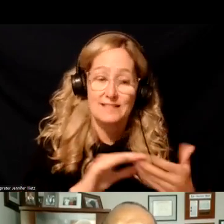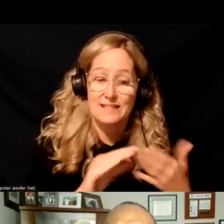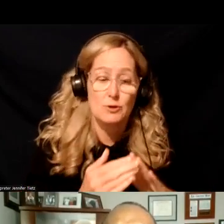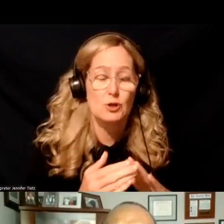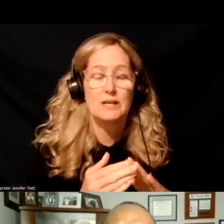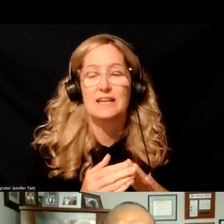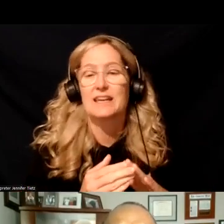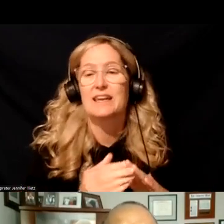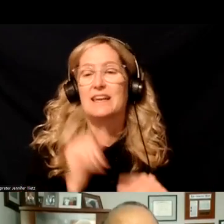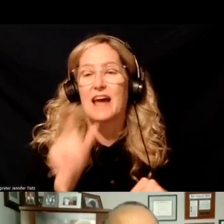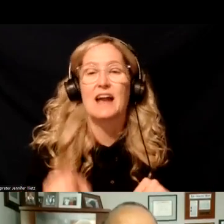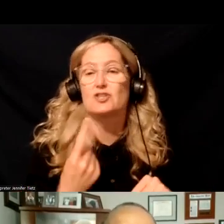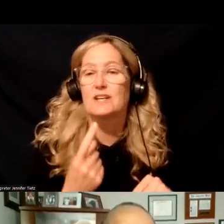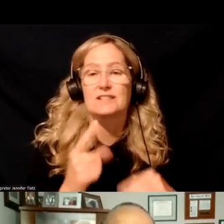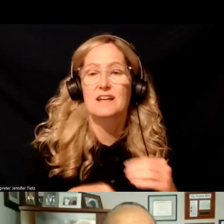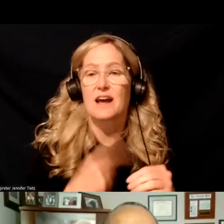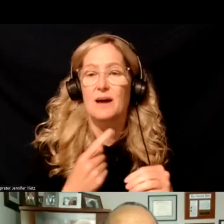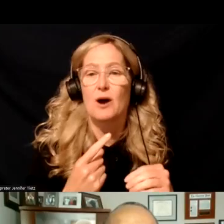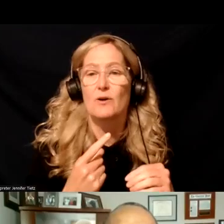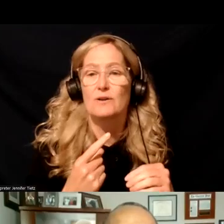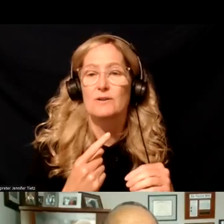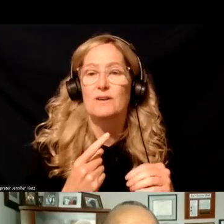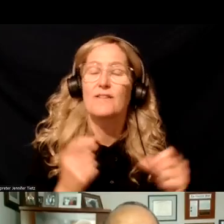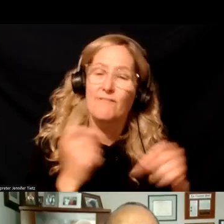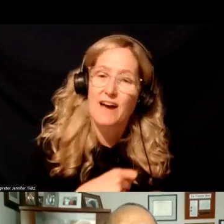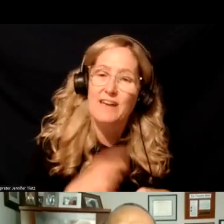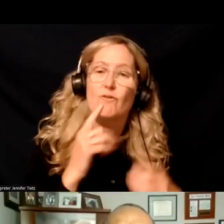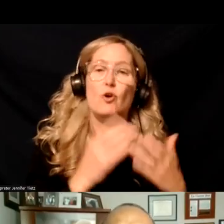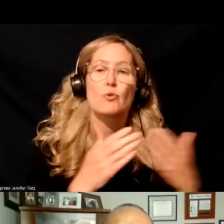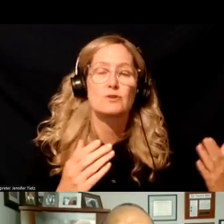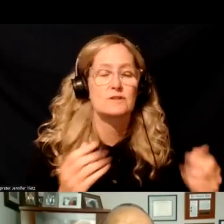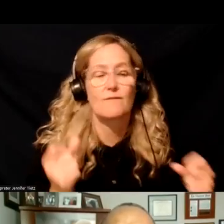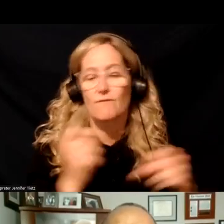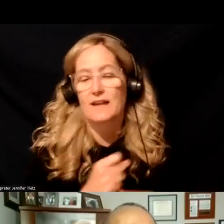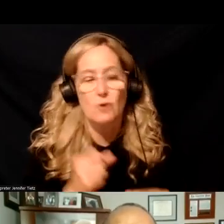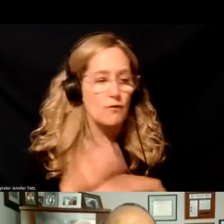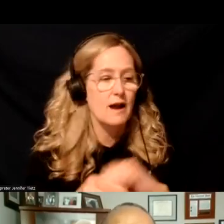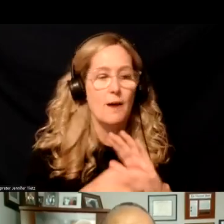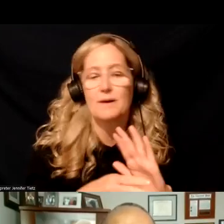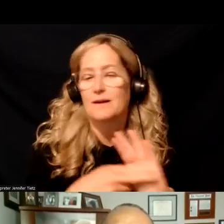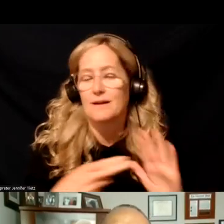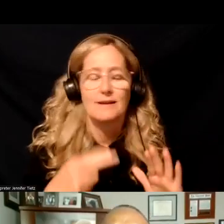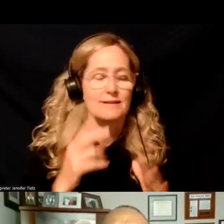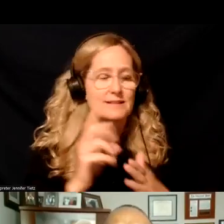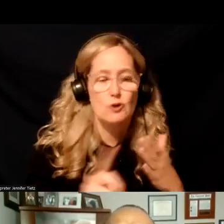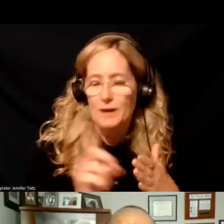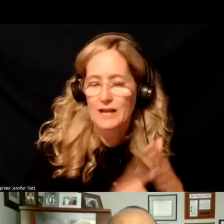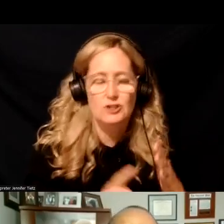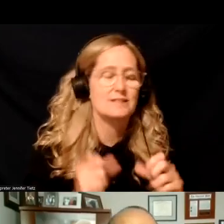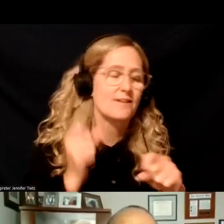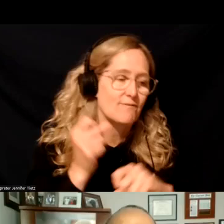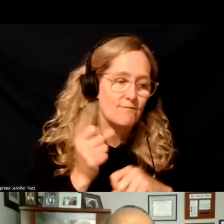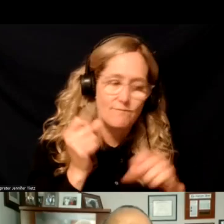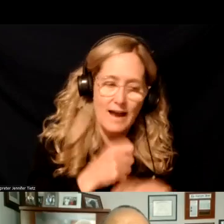not just a story about the fight, the fight for resources, the fight to overcome stigma and discrimination, the fight to decriminalize